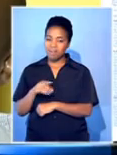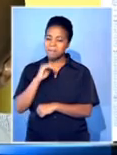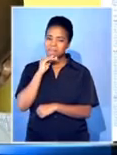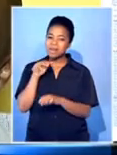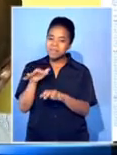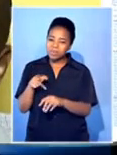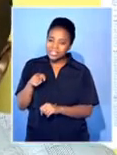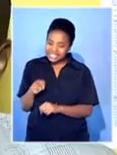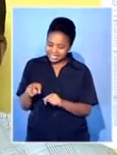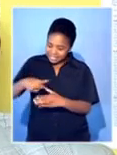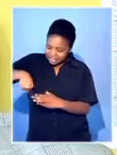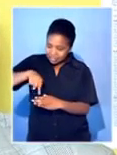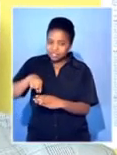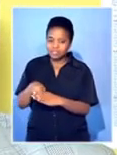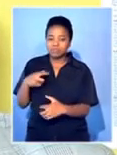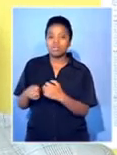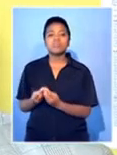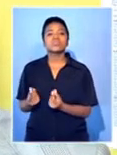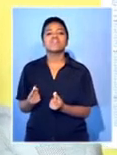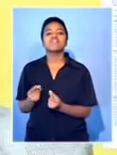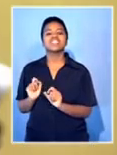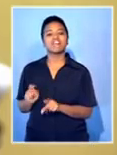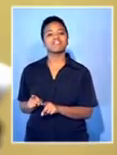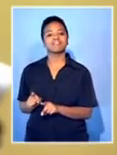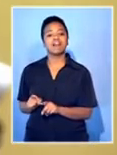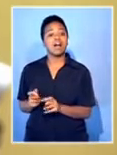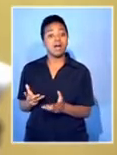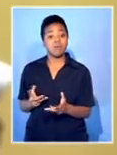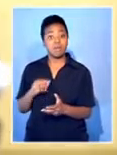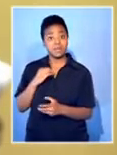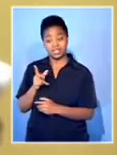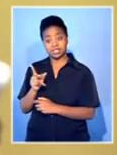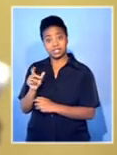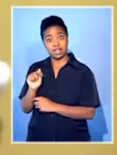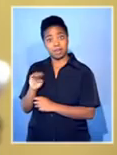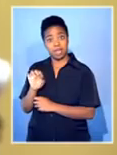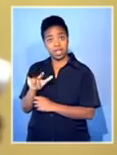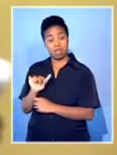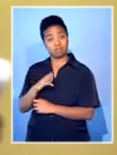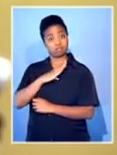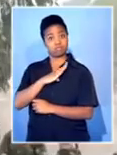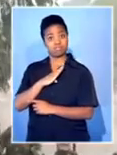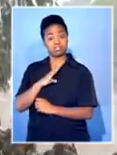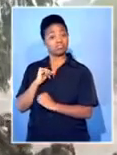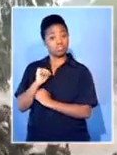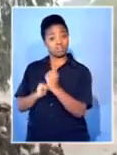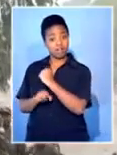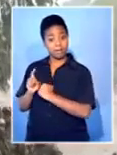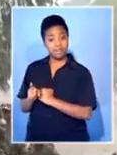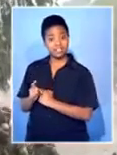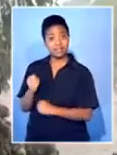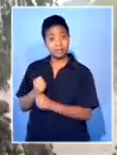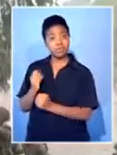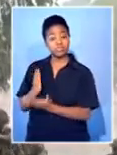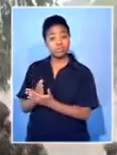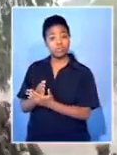Congolese internal actors resolve those problems themselves. How? Either Kampala has to build an effective military infrastructure to defeat